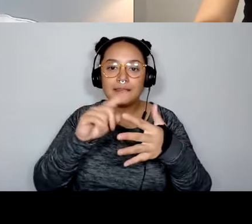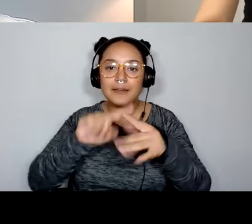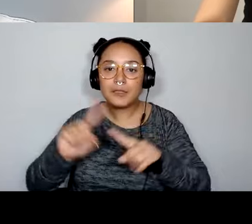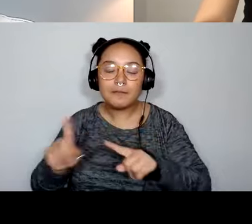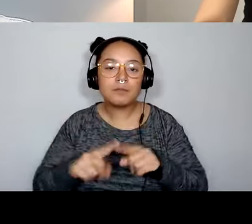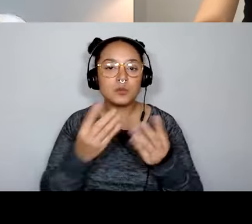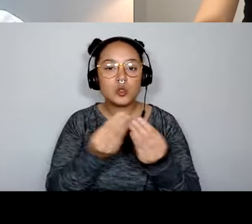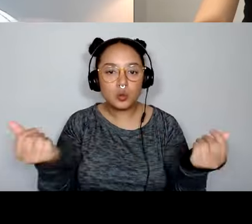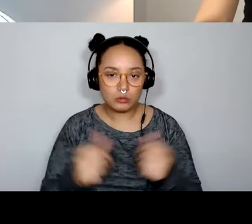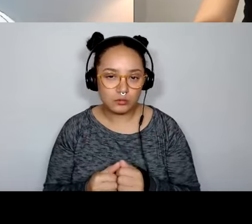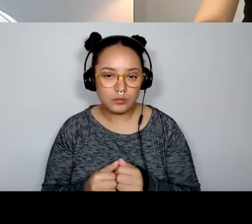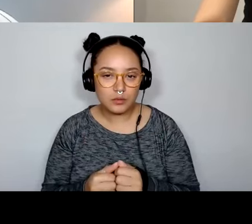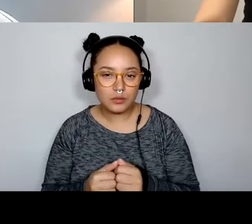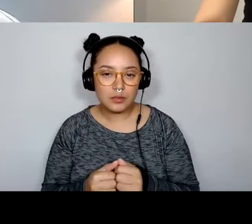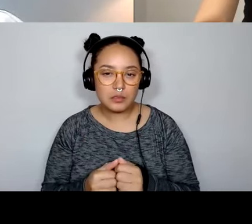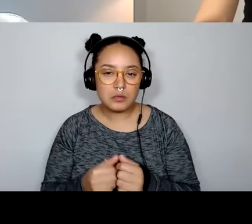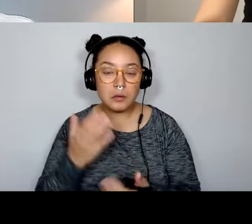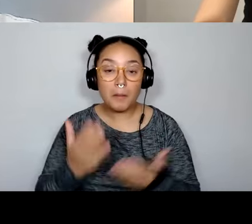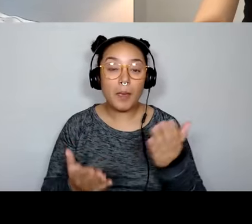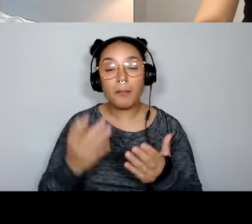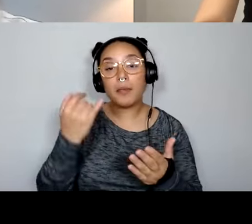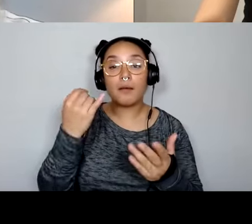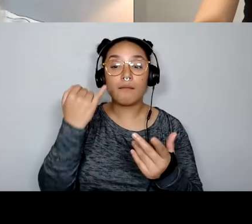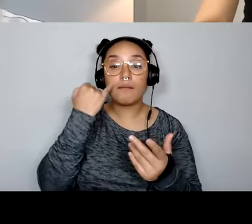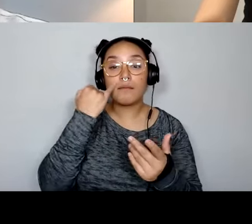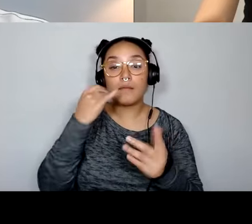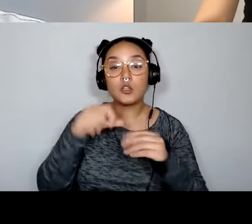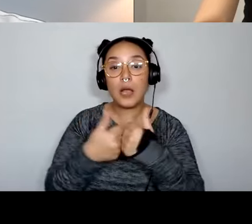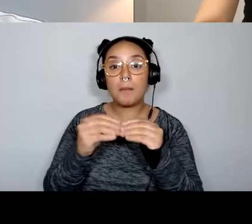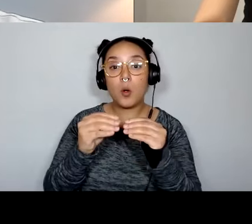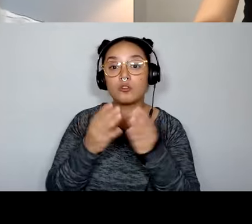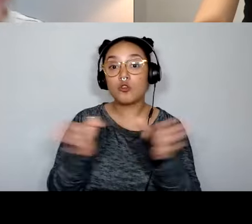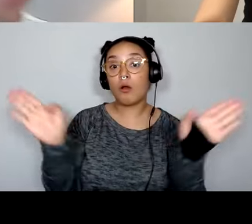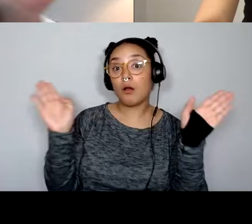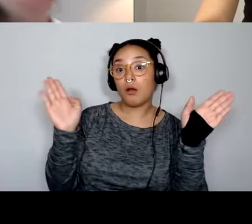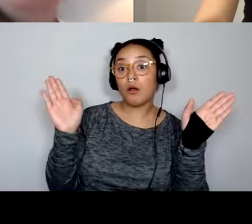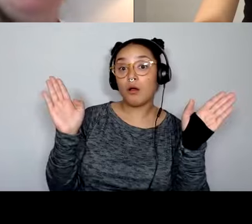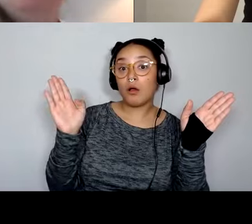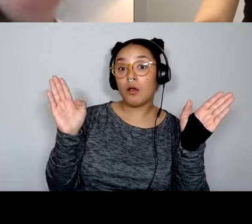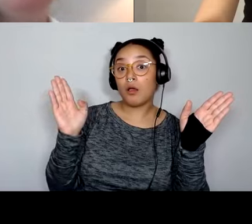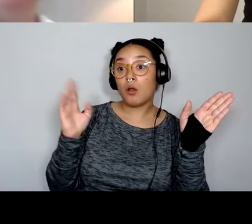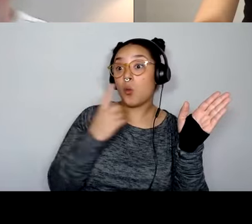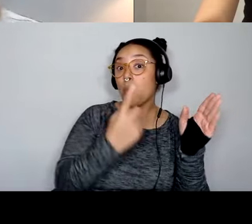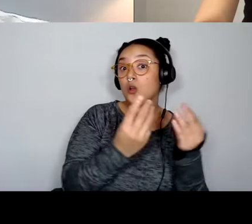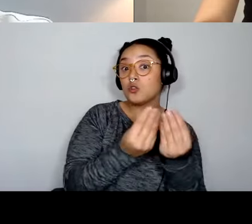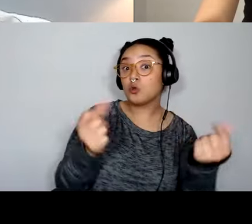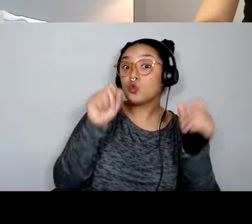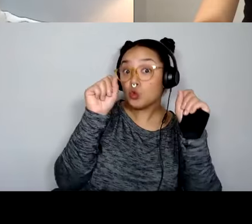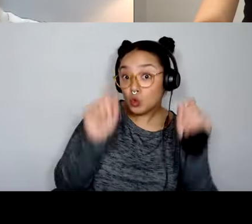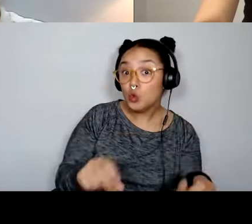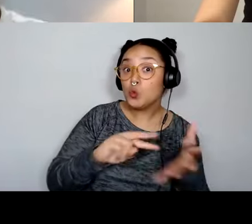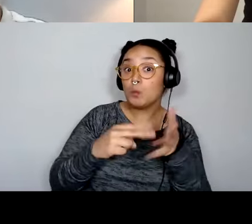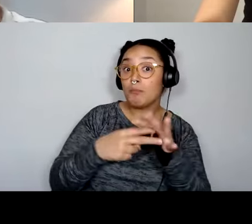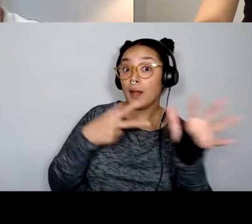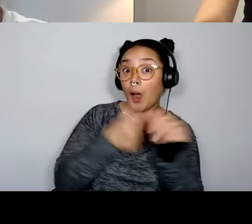you might have something a little bit broader there that might be, the solution might be to update your website, but that can't,